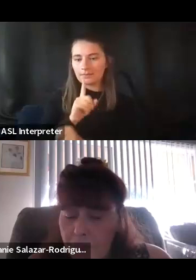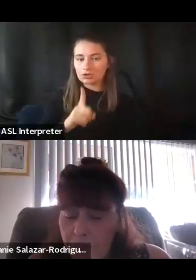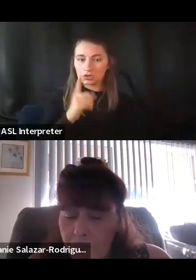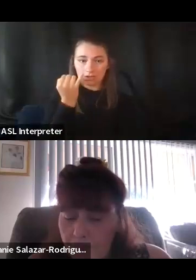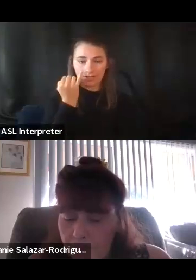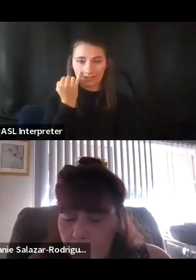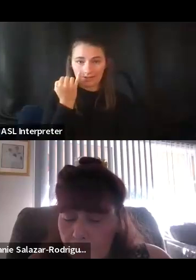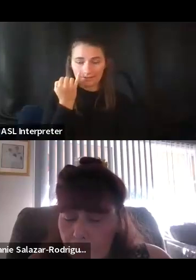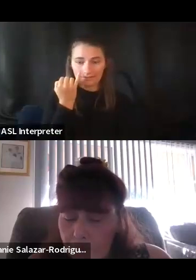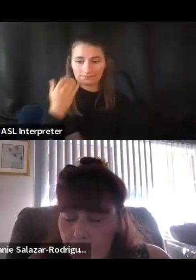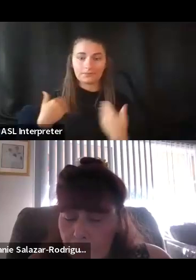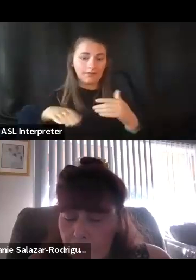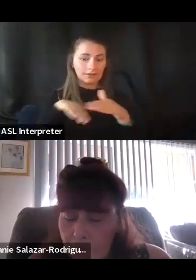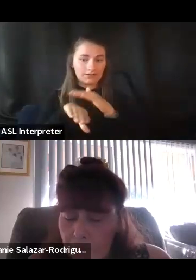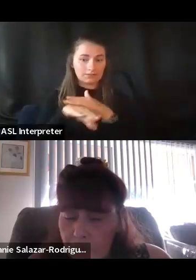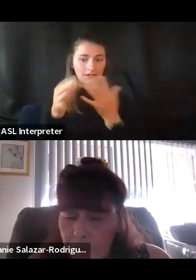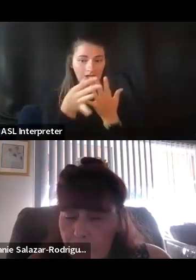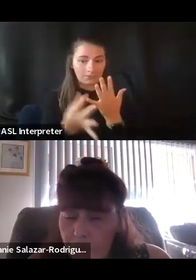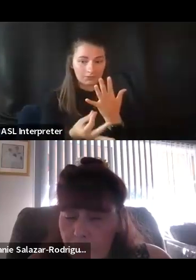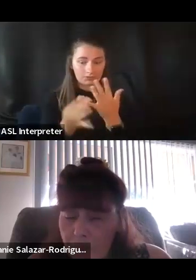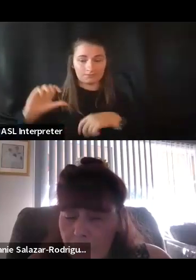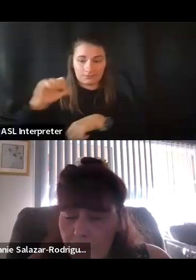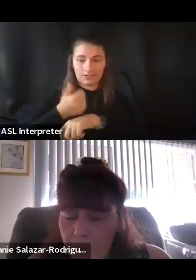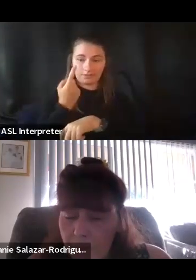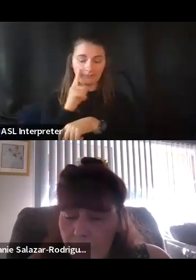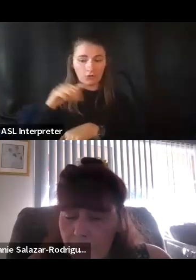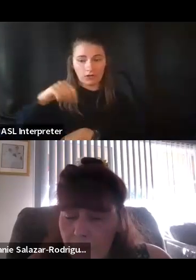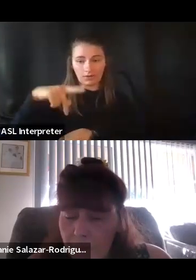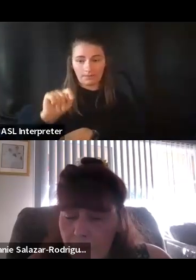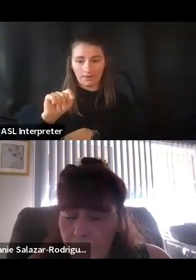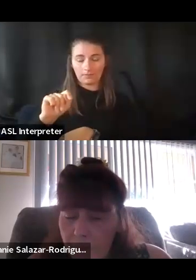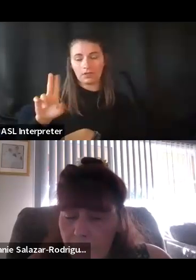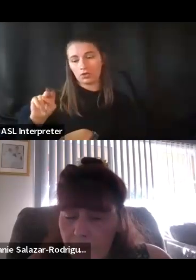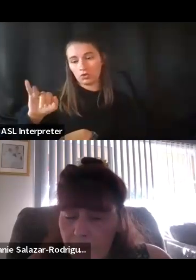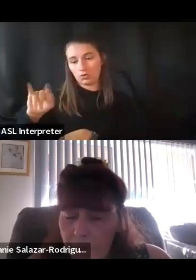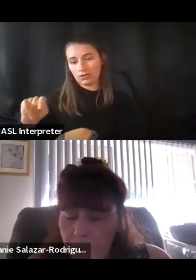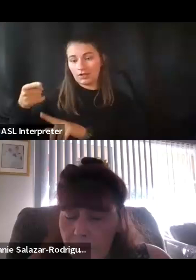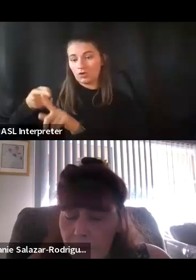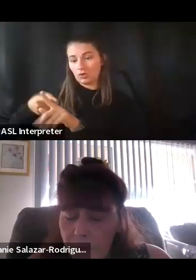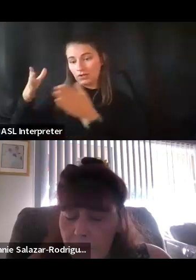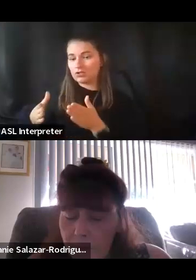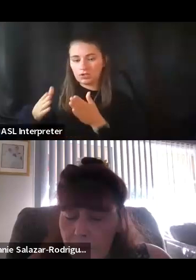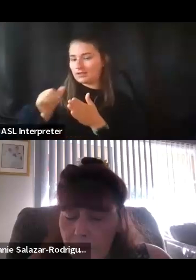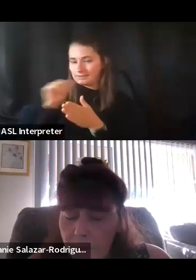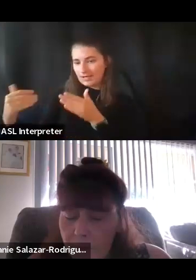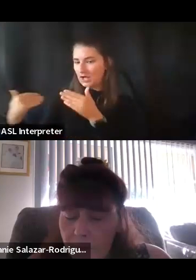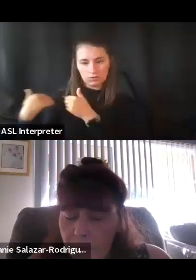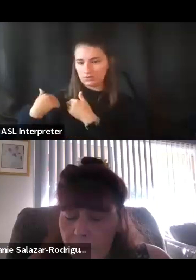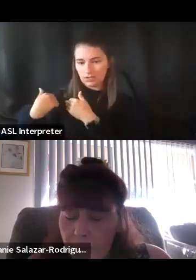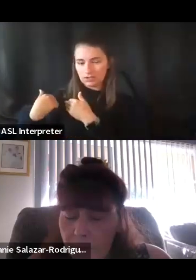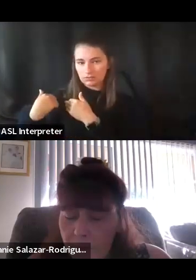are accessibility options that are installed on an apartment unit, that the renter is not then responsible for